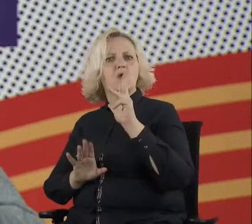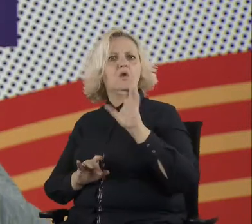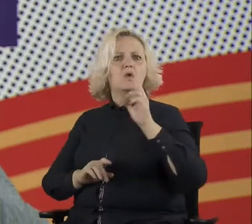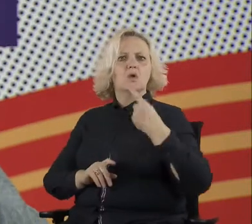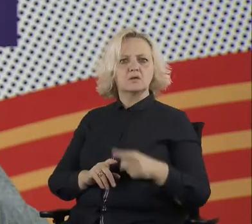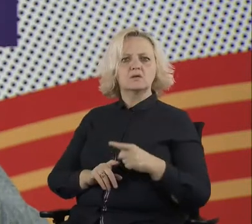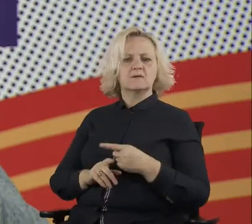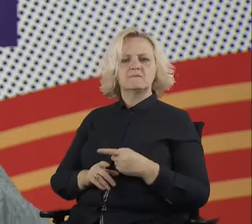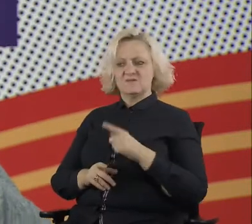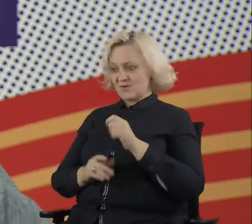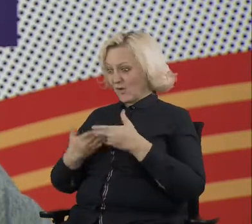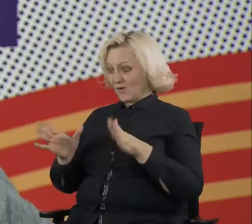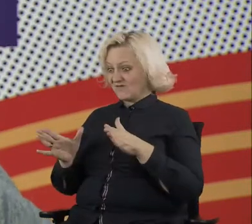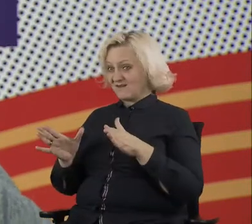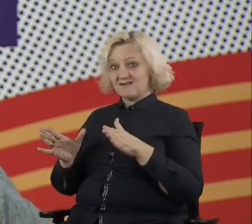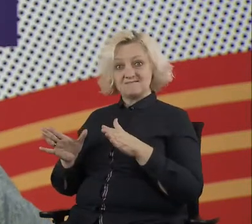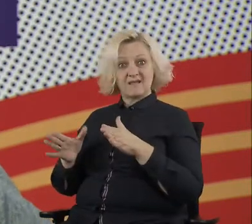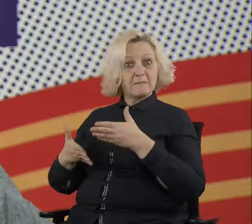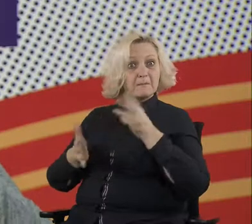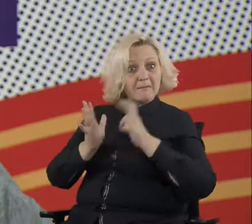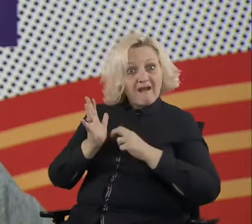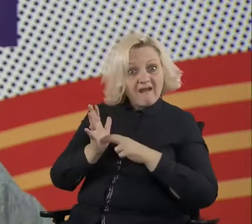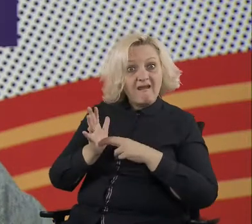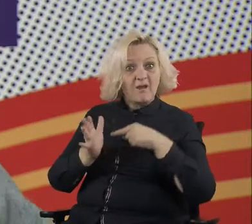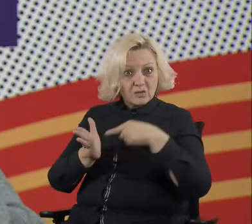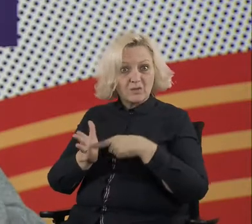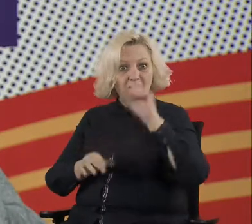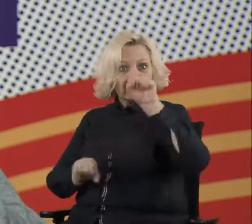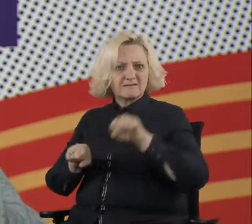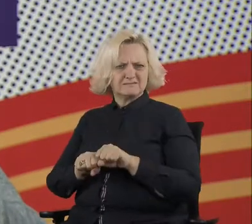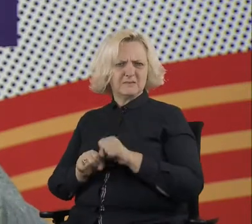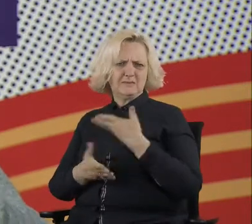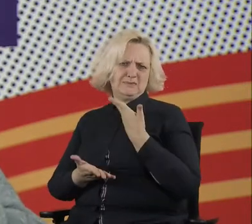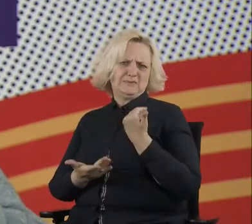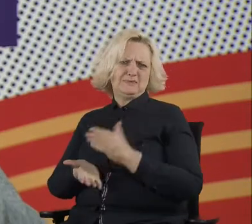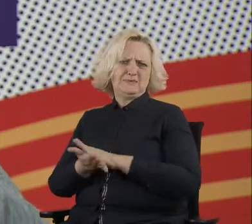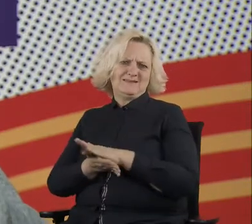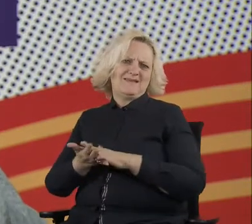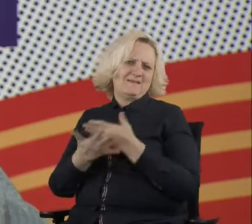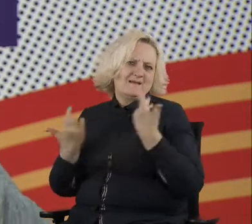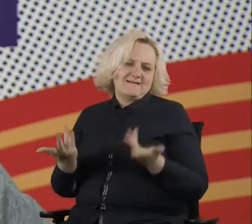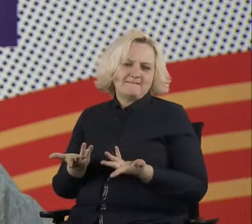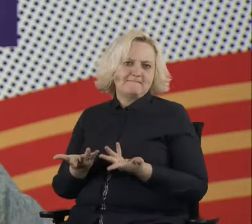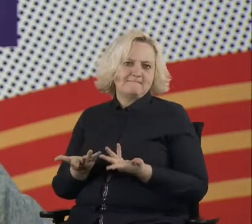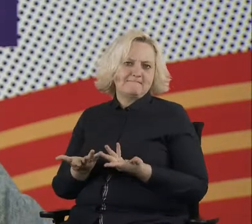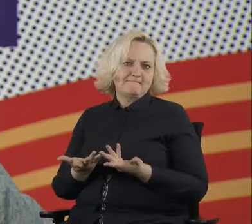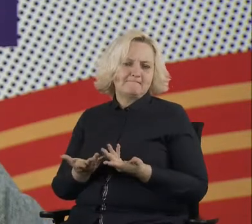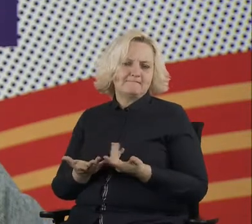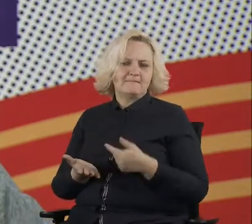technology for political participation. So one thing that we found when developing this, this technology, this platform called the CDM is that